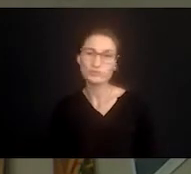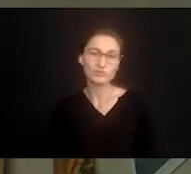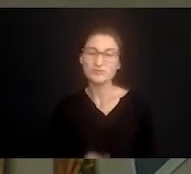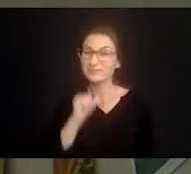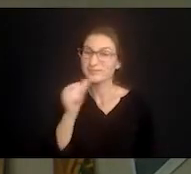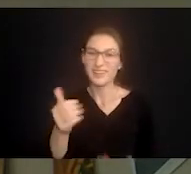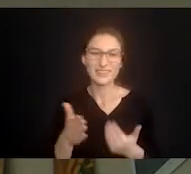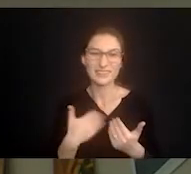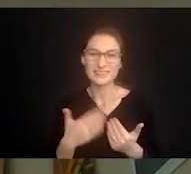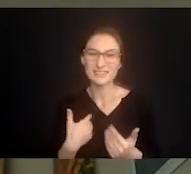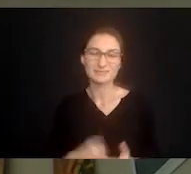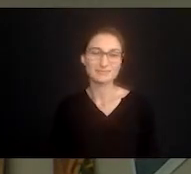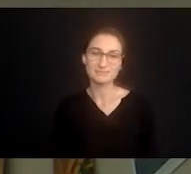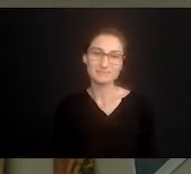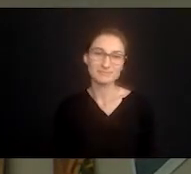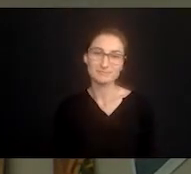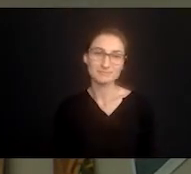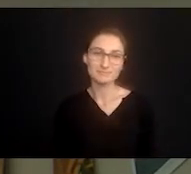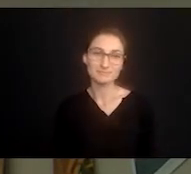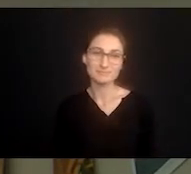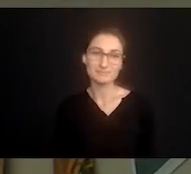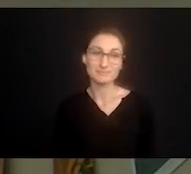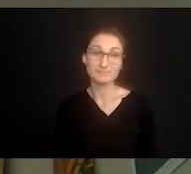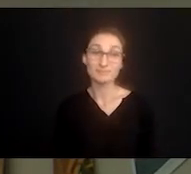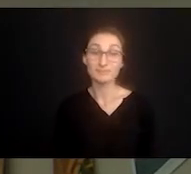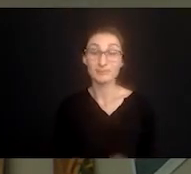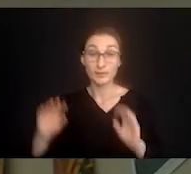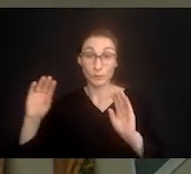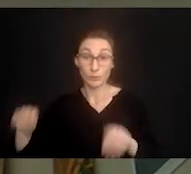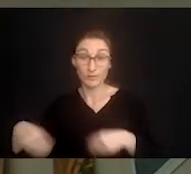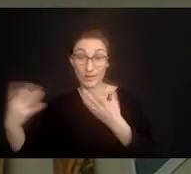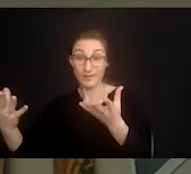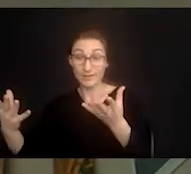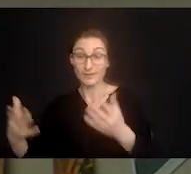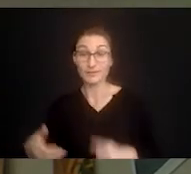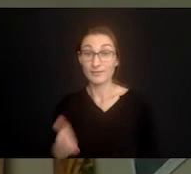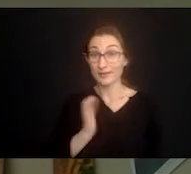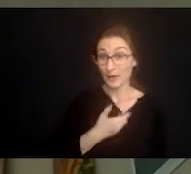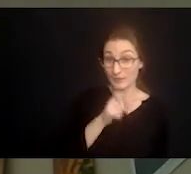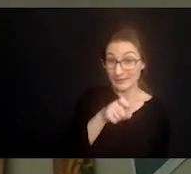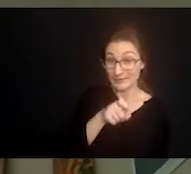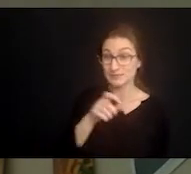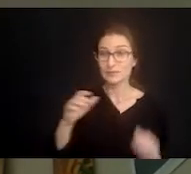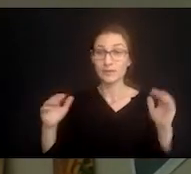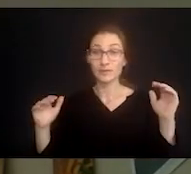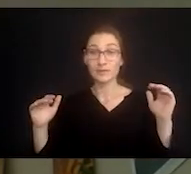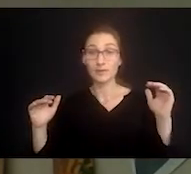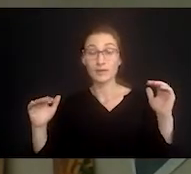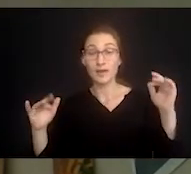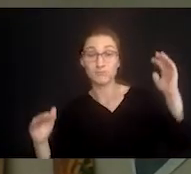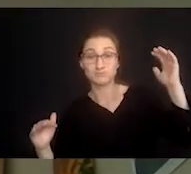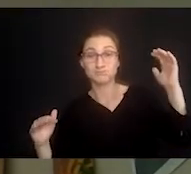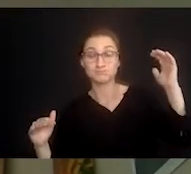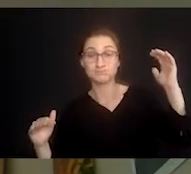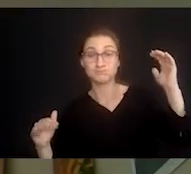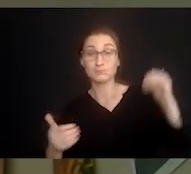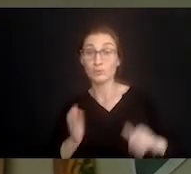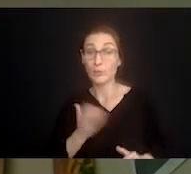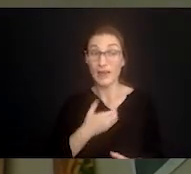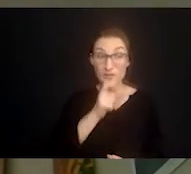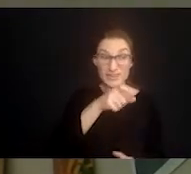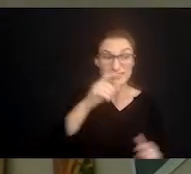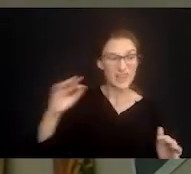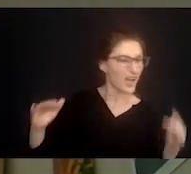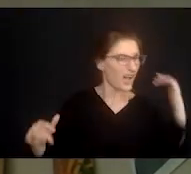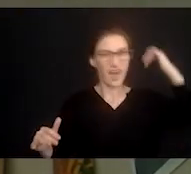there's just more that we need than what people can provide so here's a few things